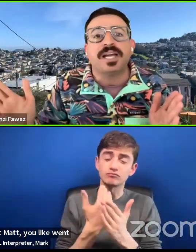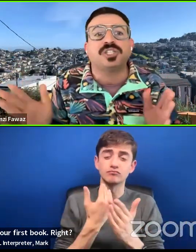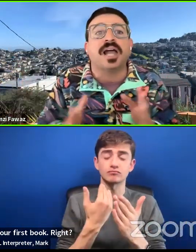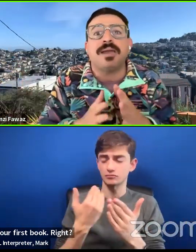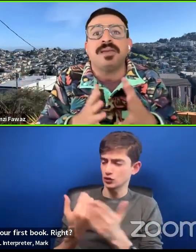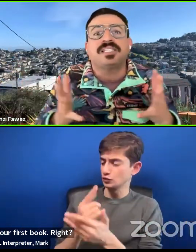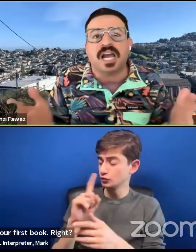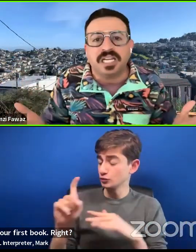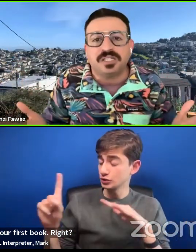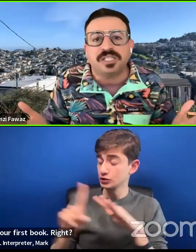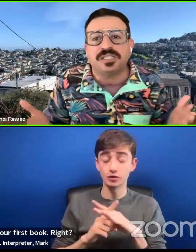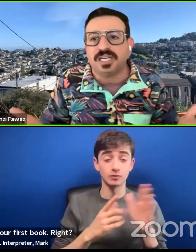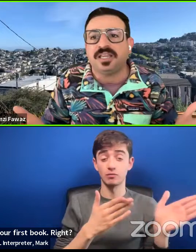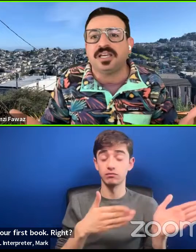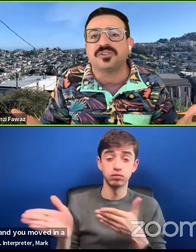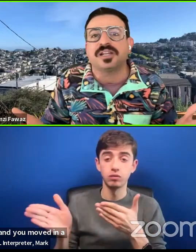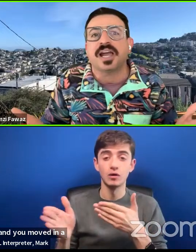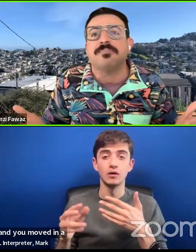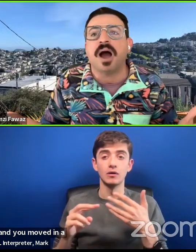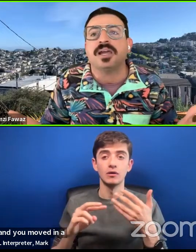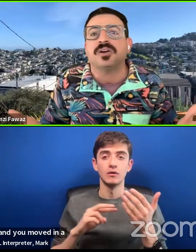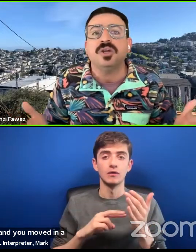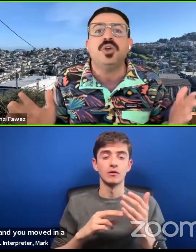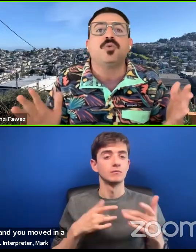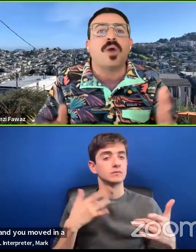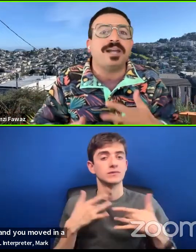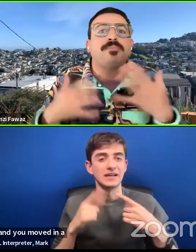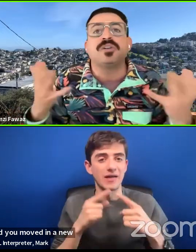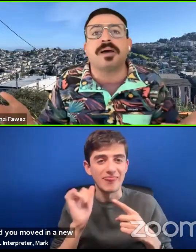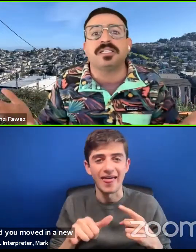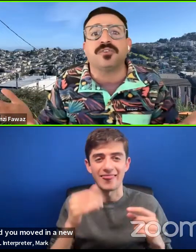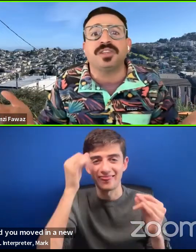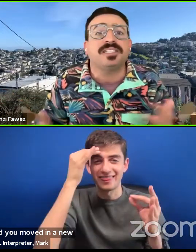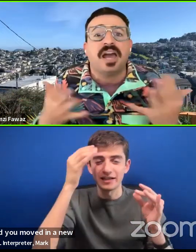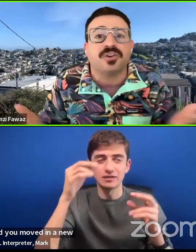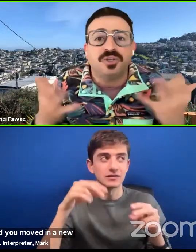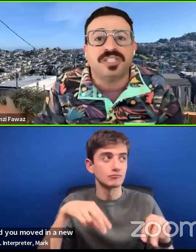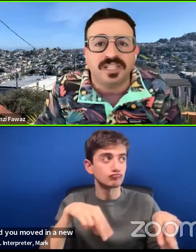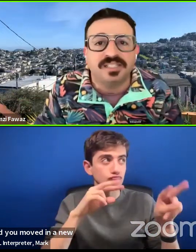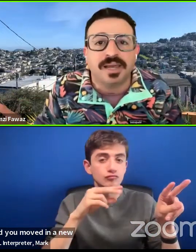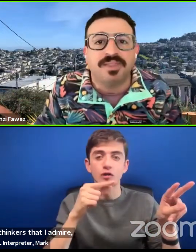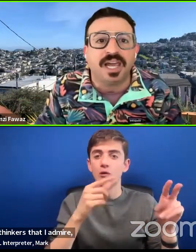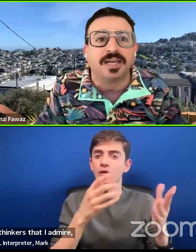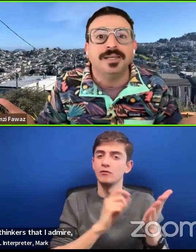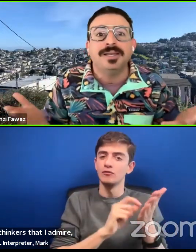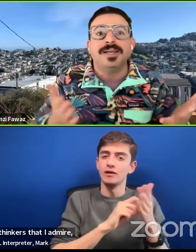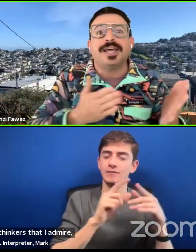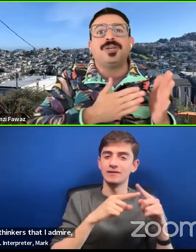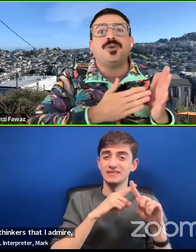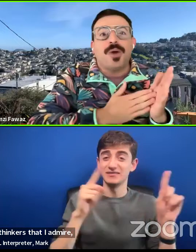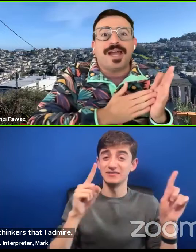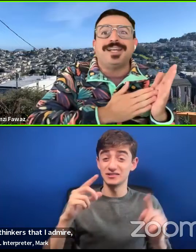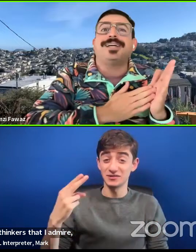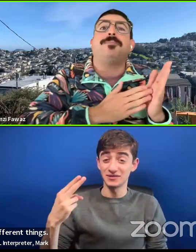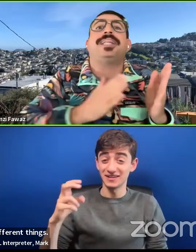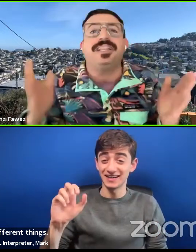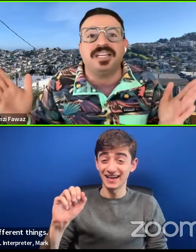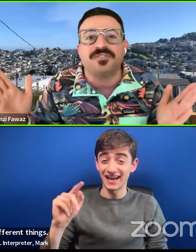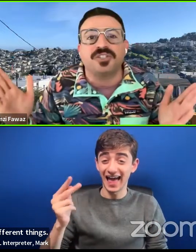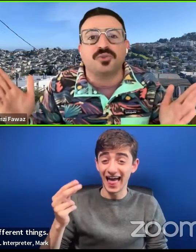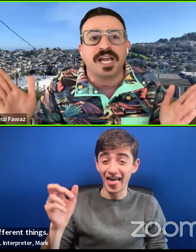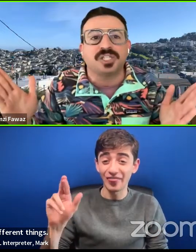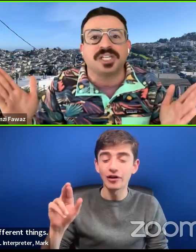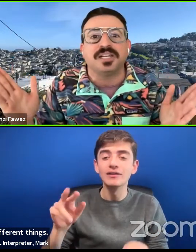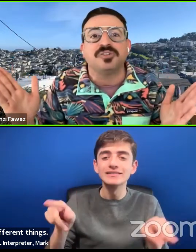moved in a new direction. I'm excited to see thinkers that I admire write books about different things. Heather, you did the same thing. You went in a